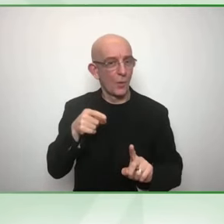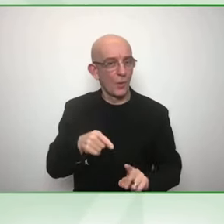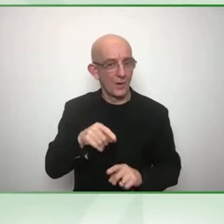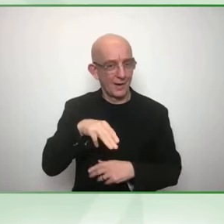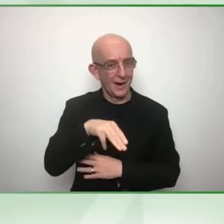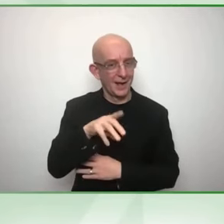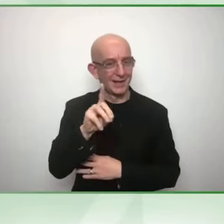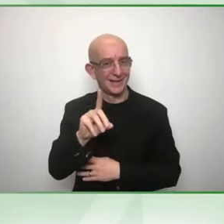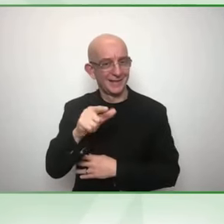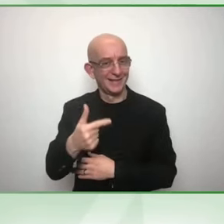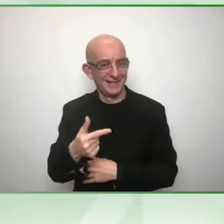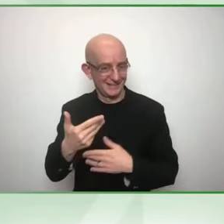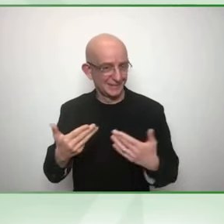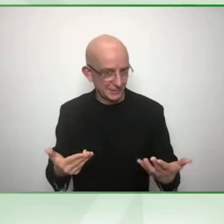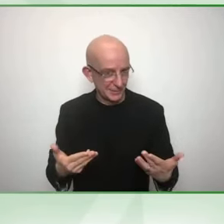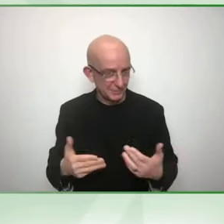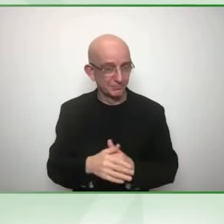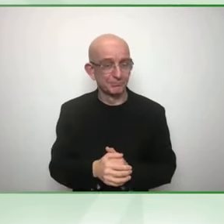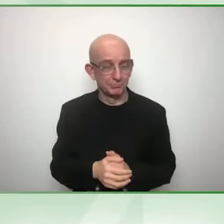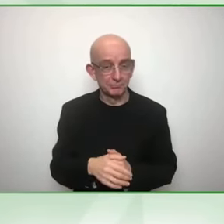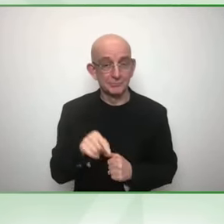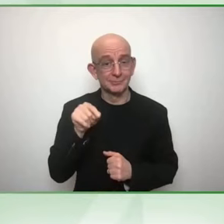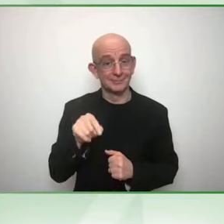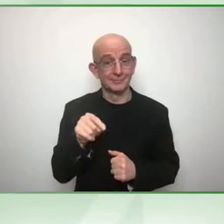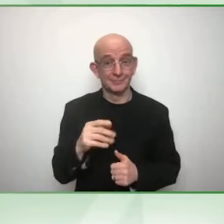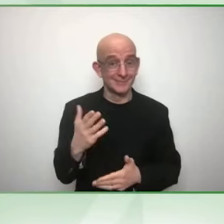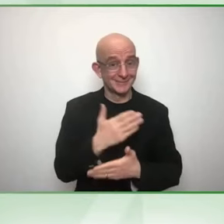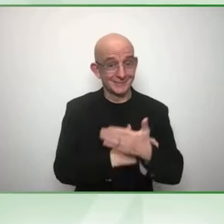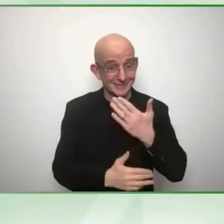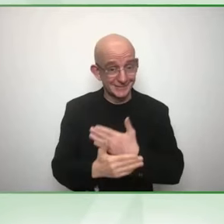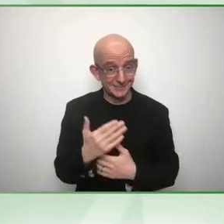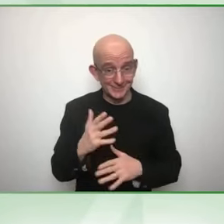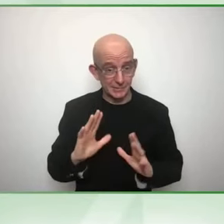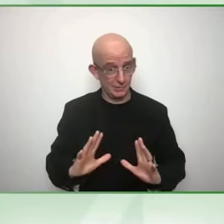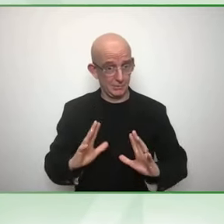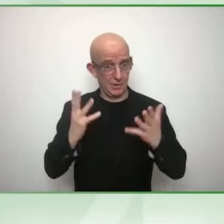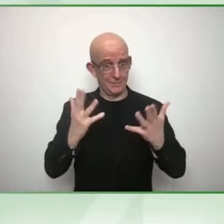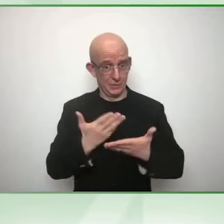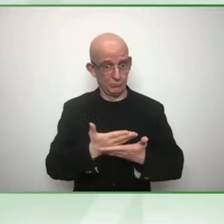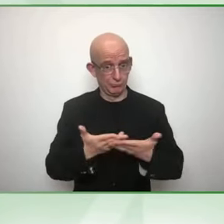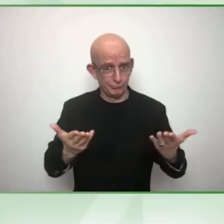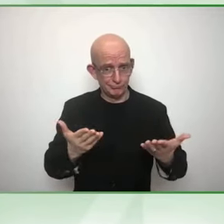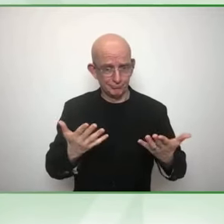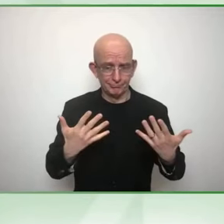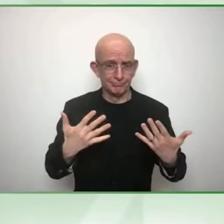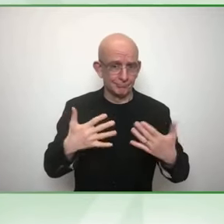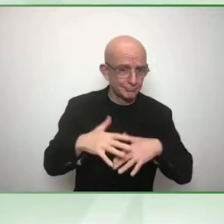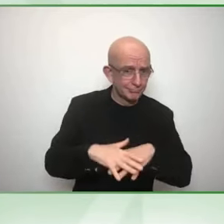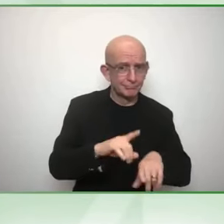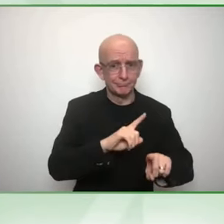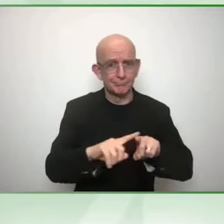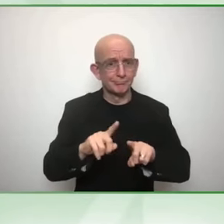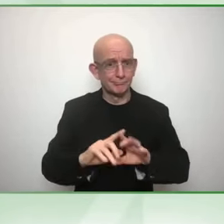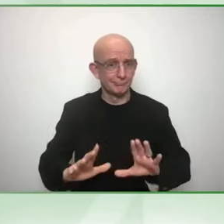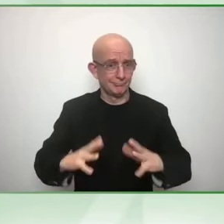to the fact that I did not own my disability and was in the disability closet in business, which I tumbled out of about